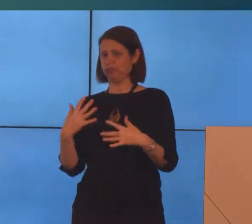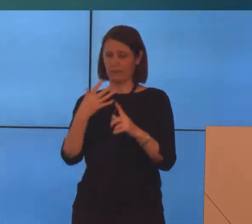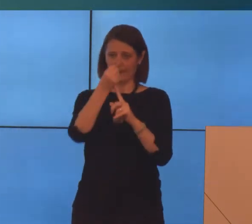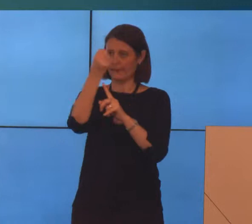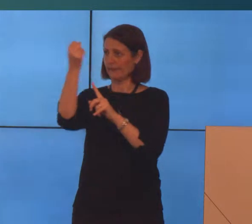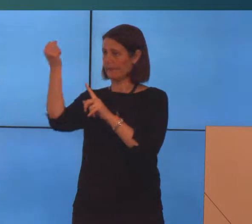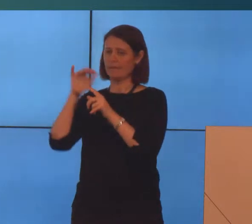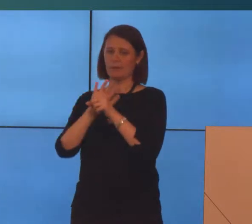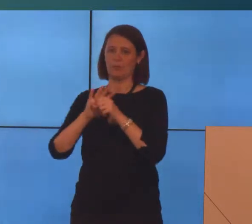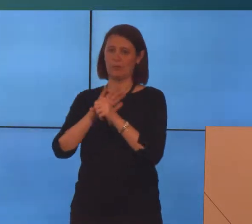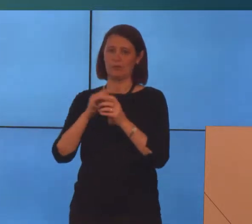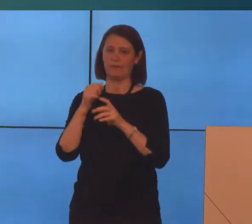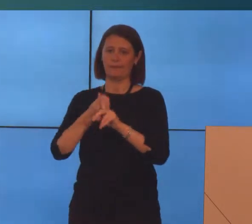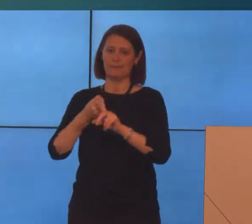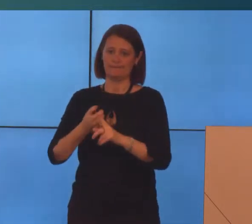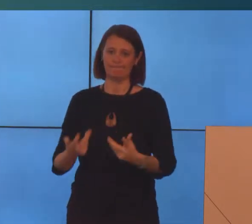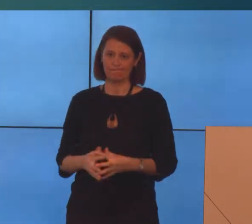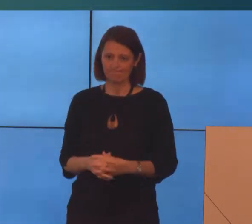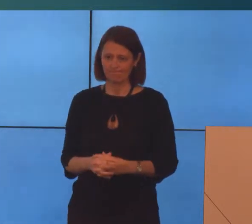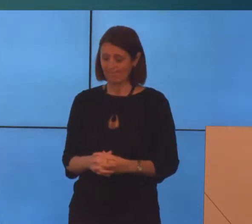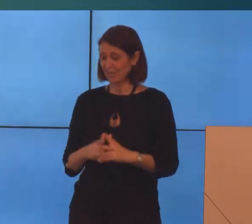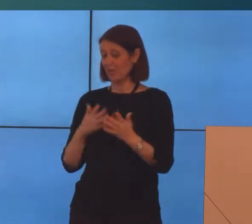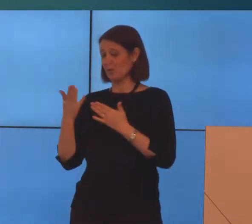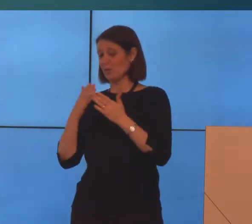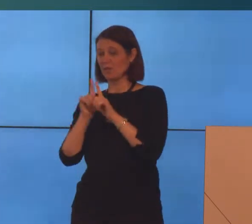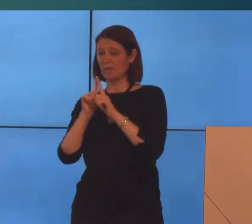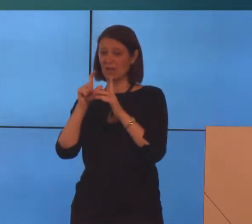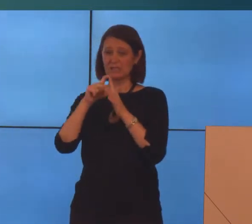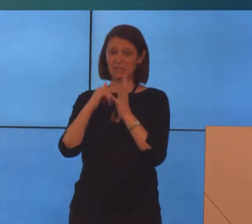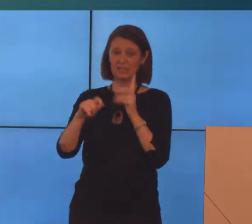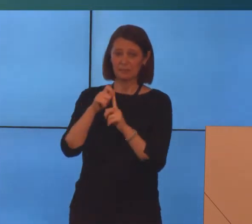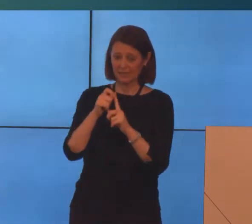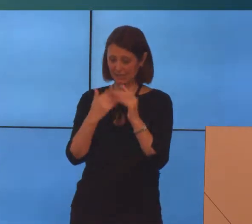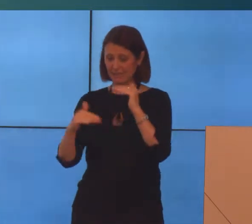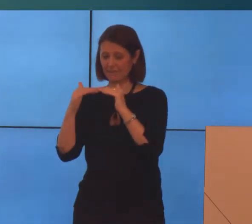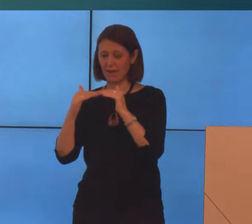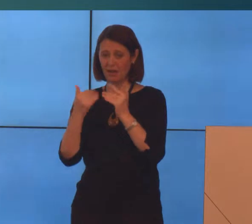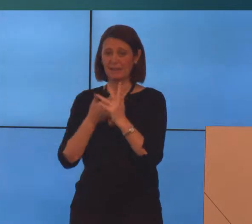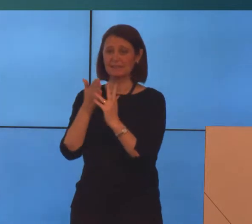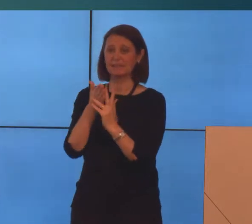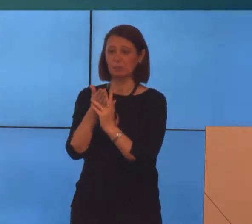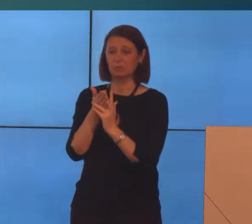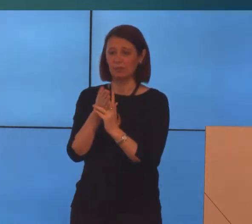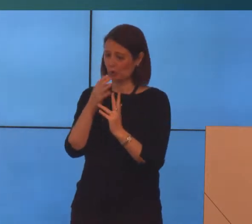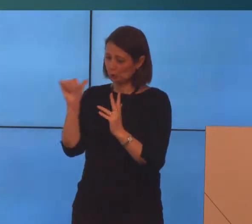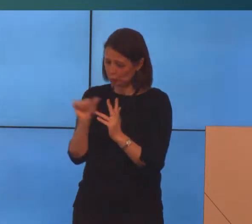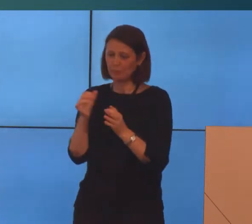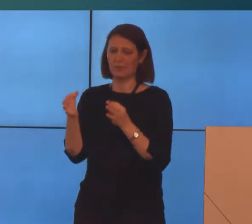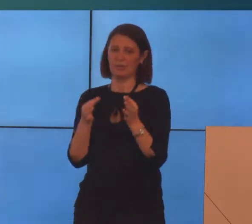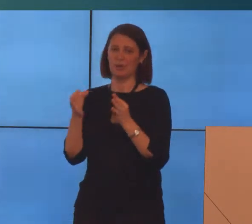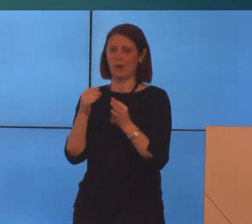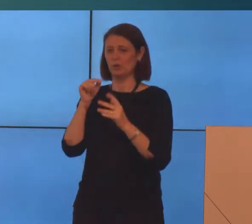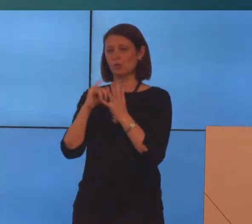advocacy. For a service like the DSP to be fair and accessible, it should be designed so